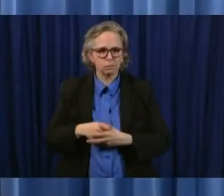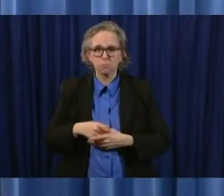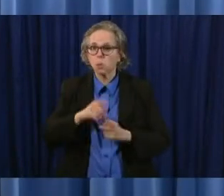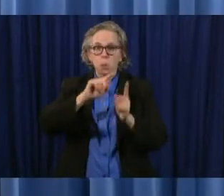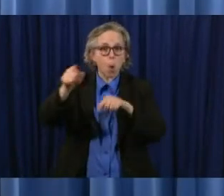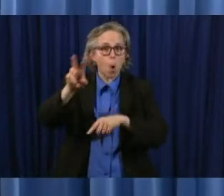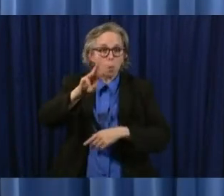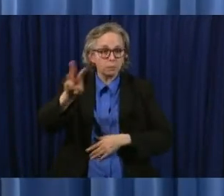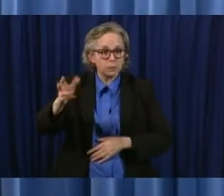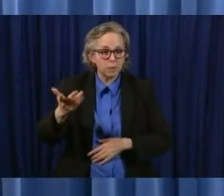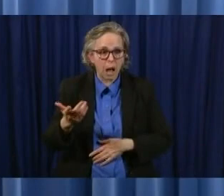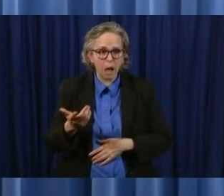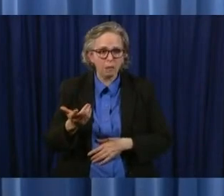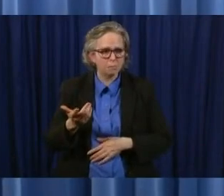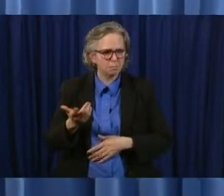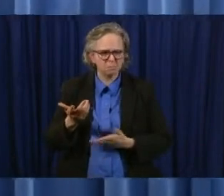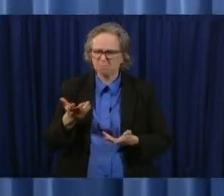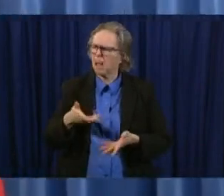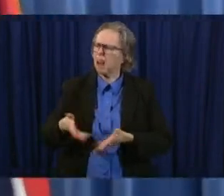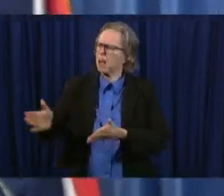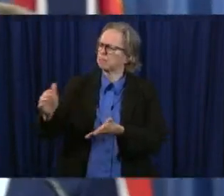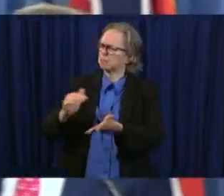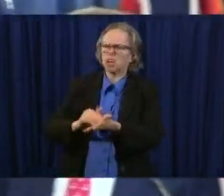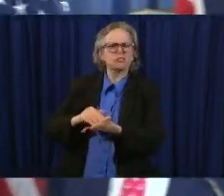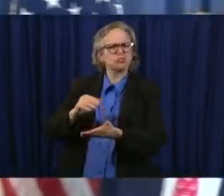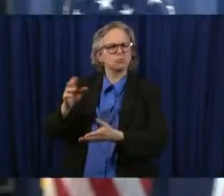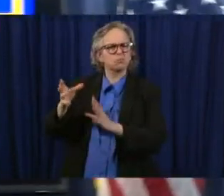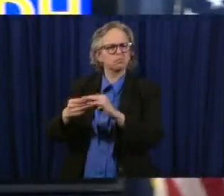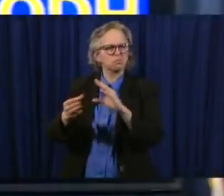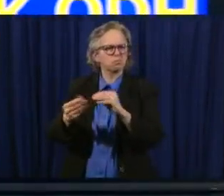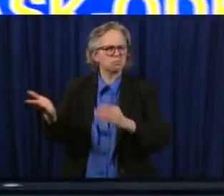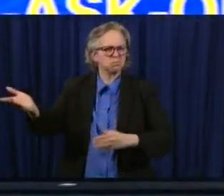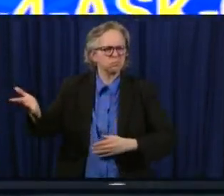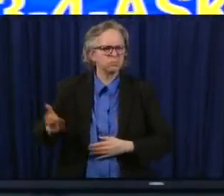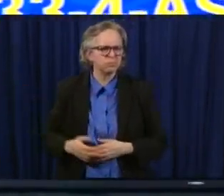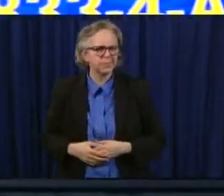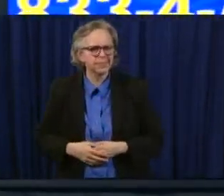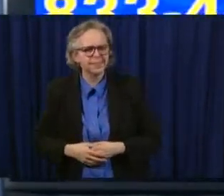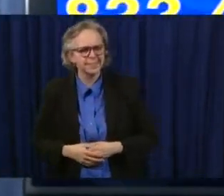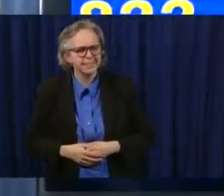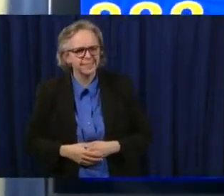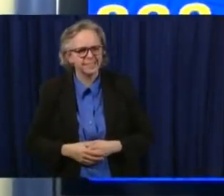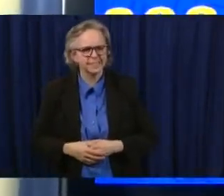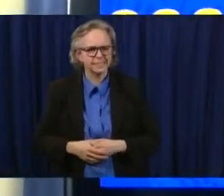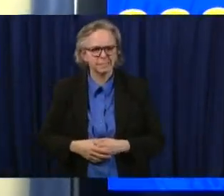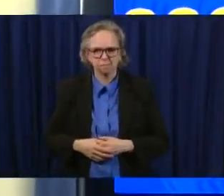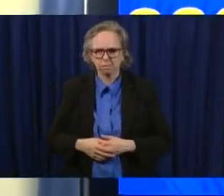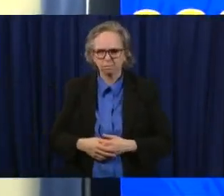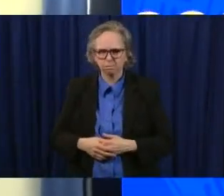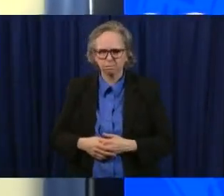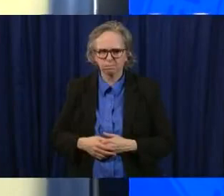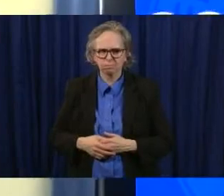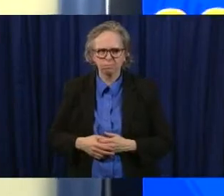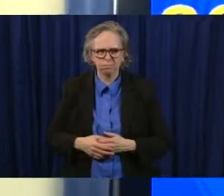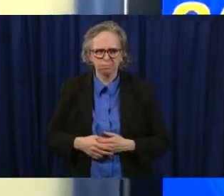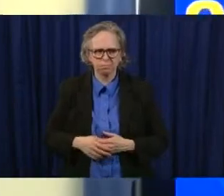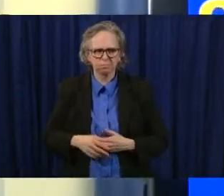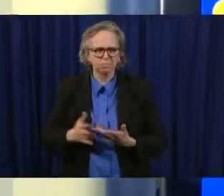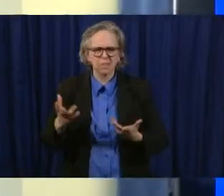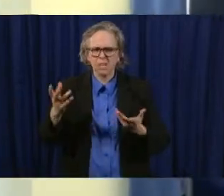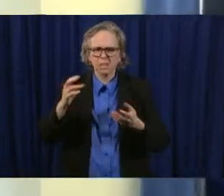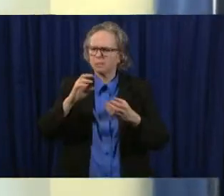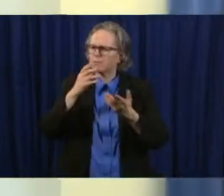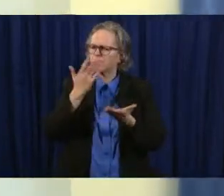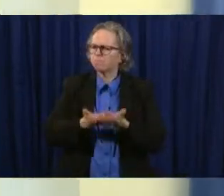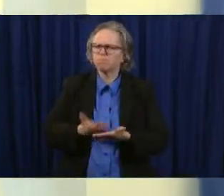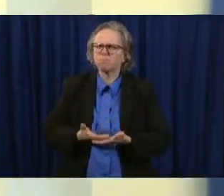dr acton uh answer the rest of the question about what shows um you know the